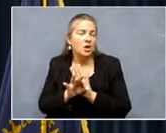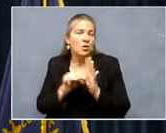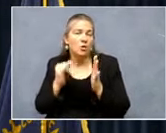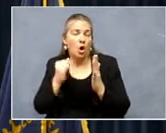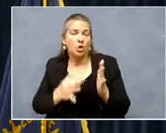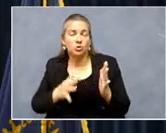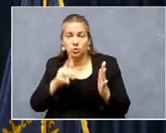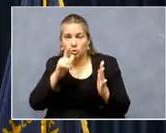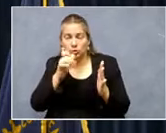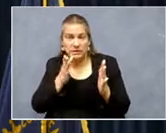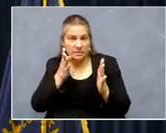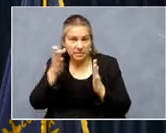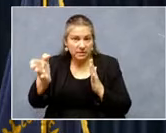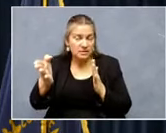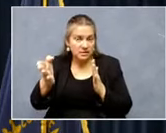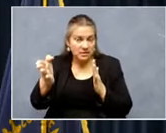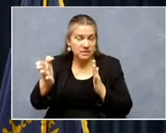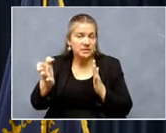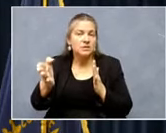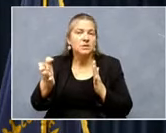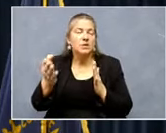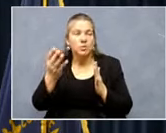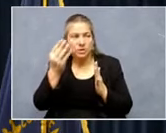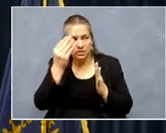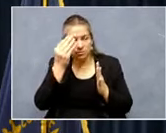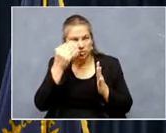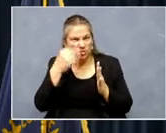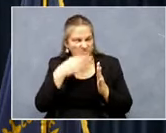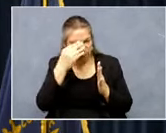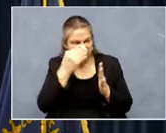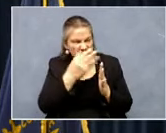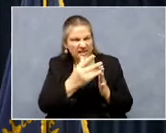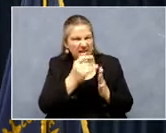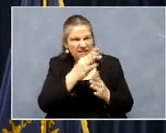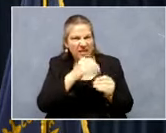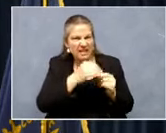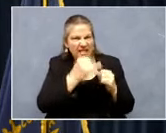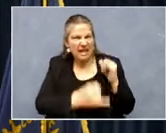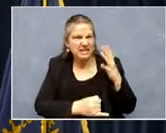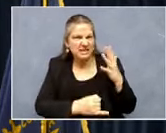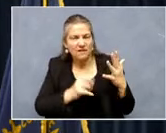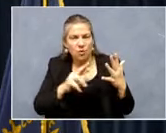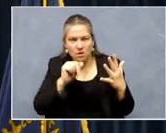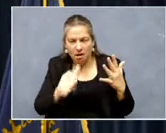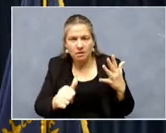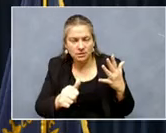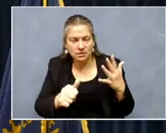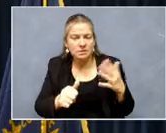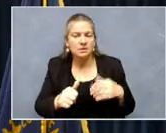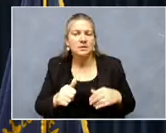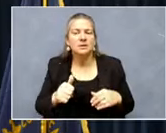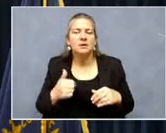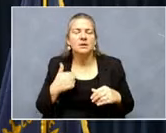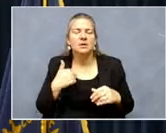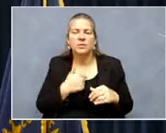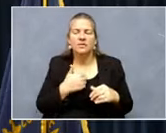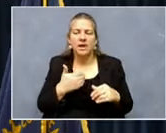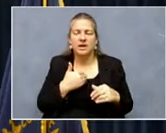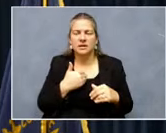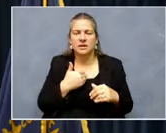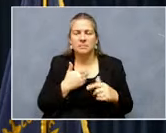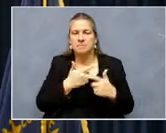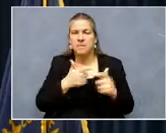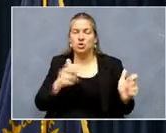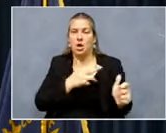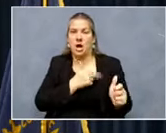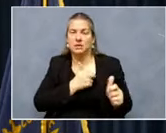um, have been advised if they're in those last five or, or not. Uh, we've had, uh, major hospital systems